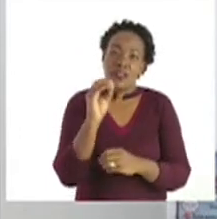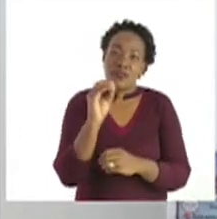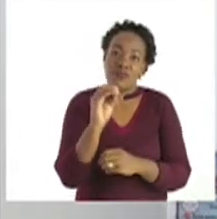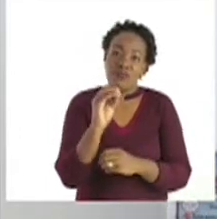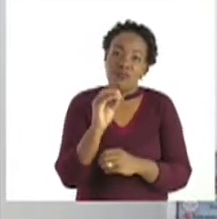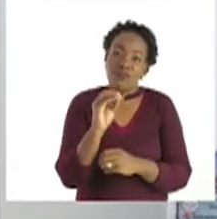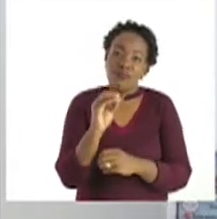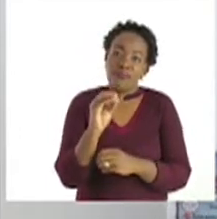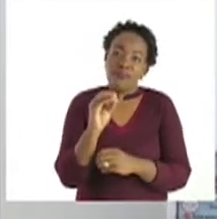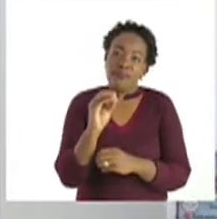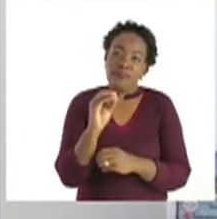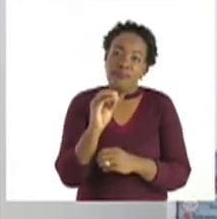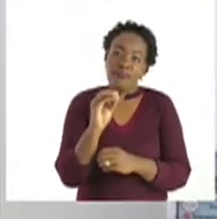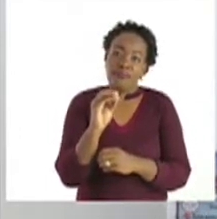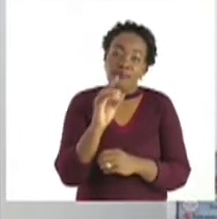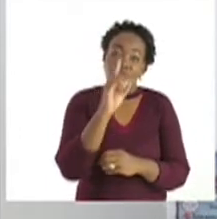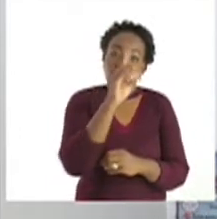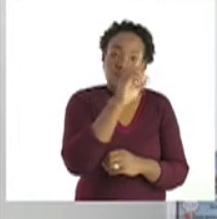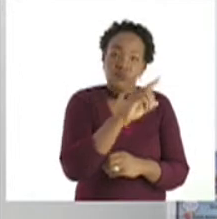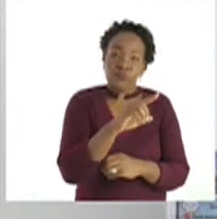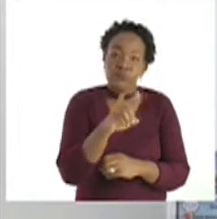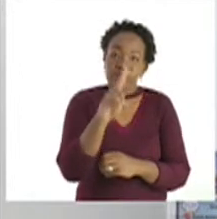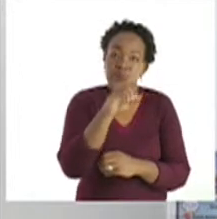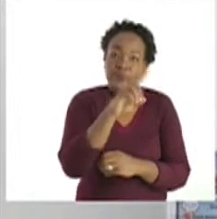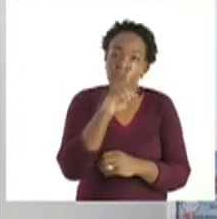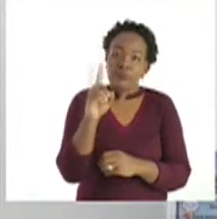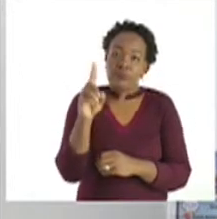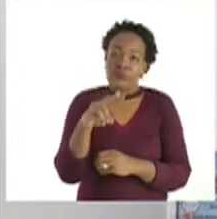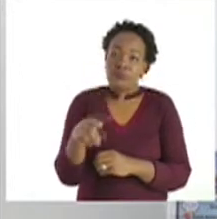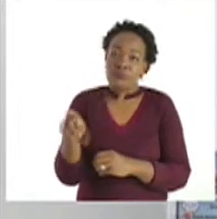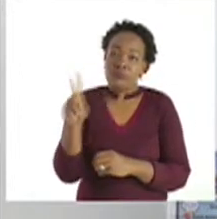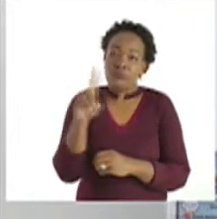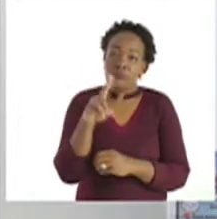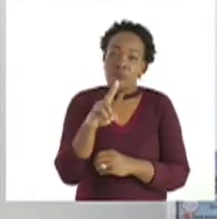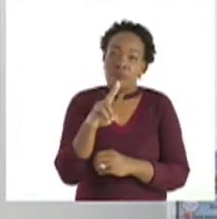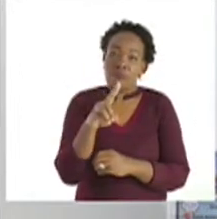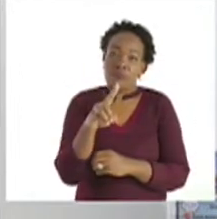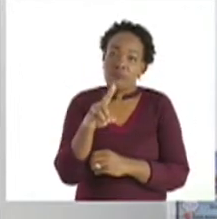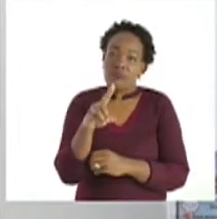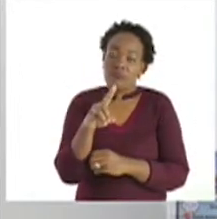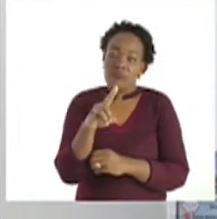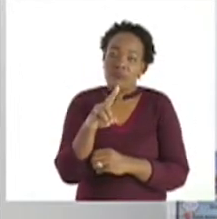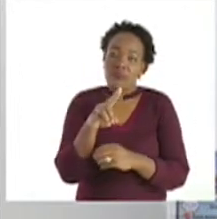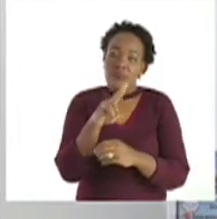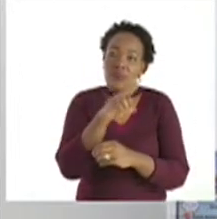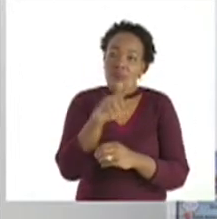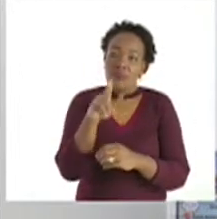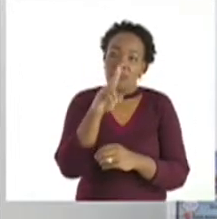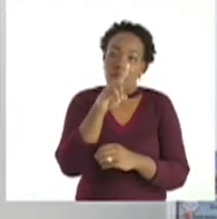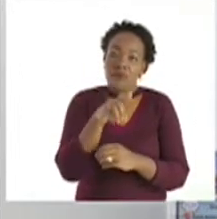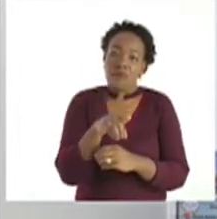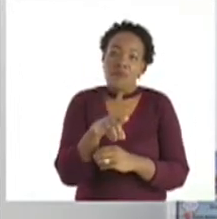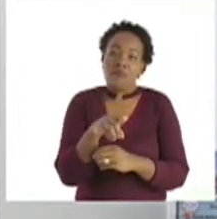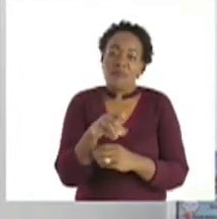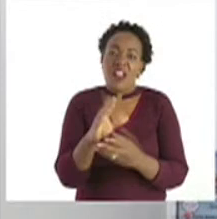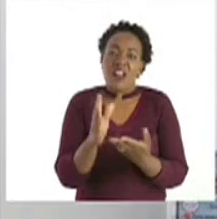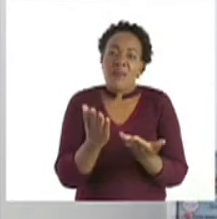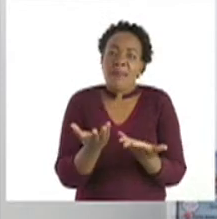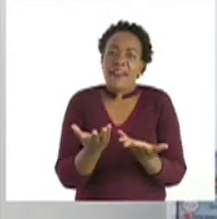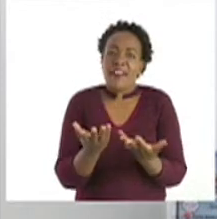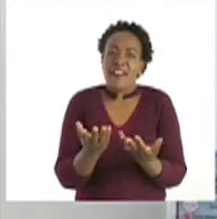We have our circle. We have our circle. But